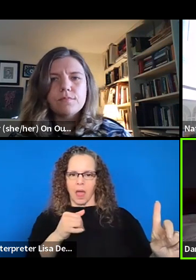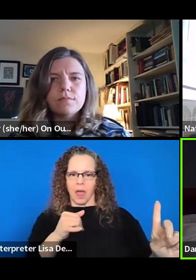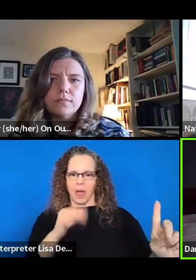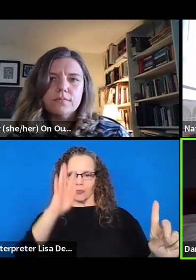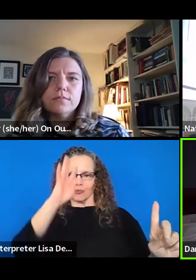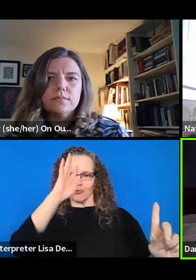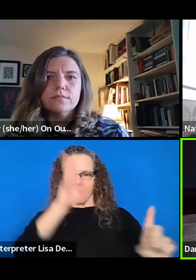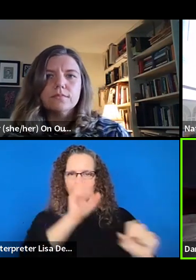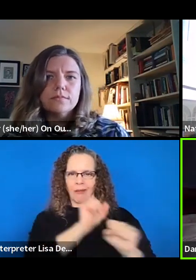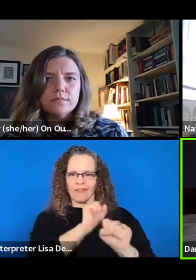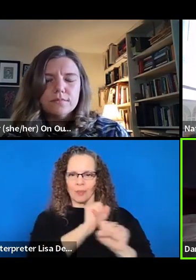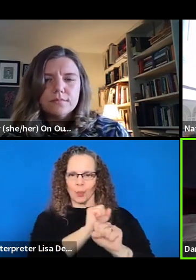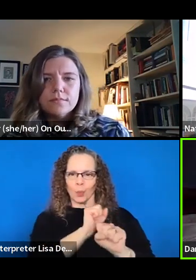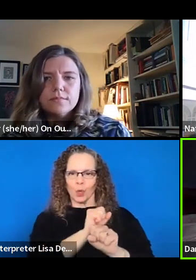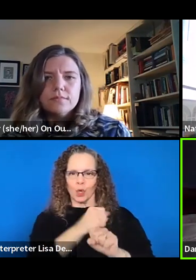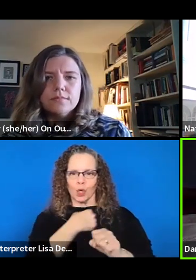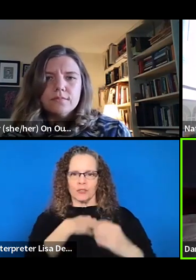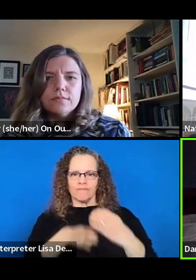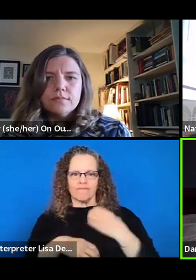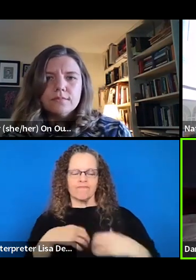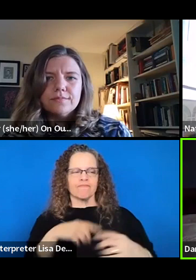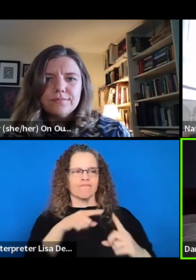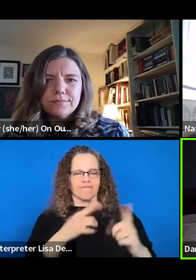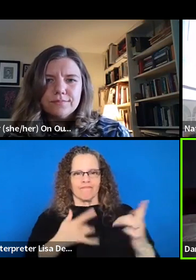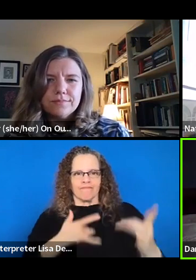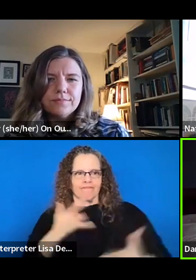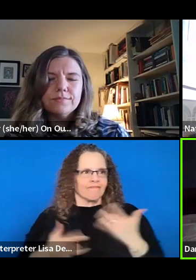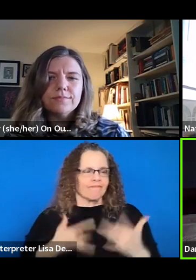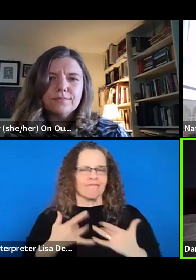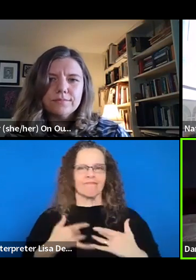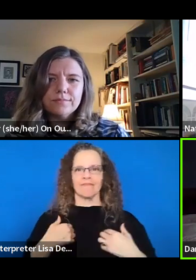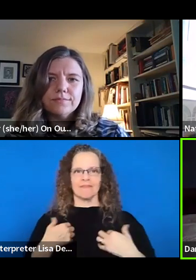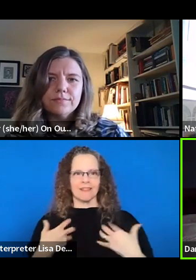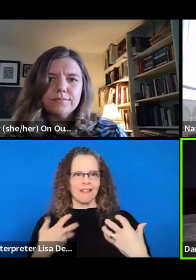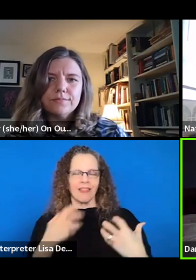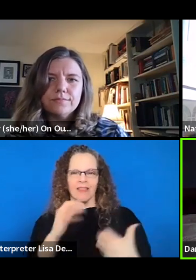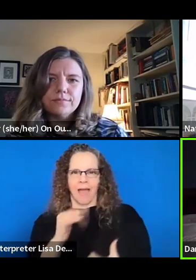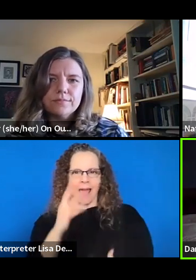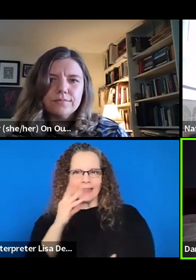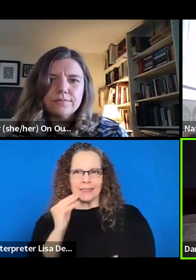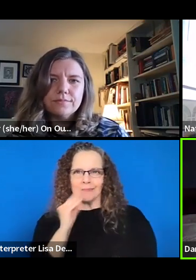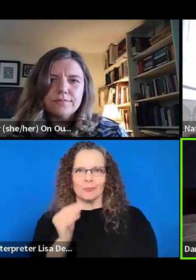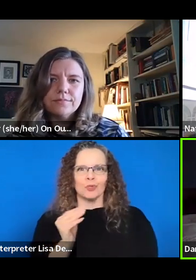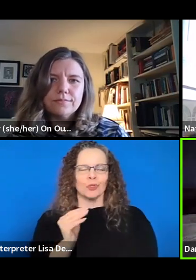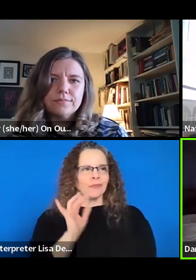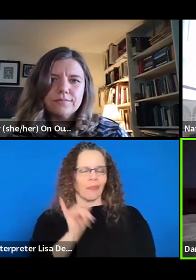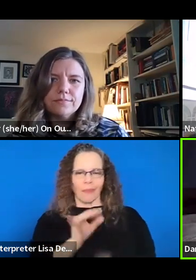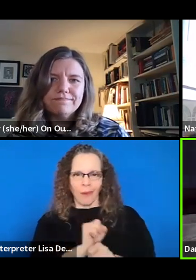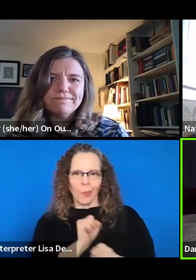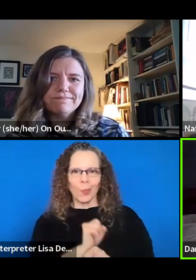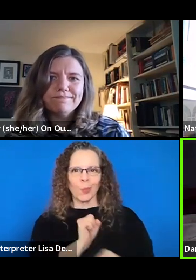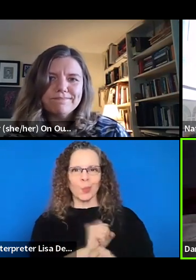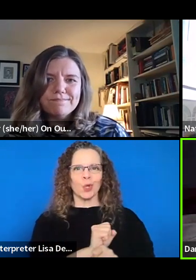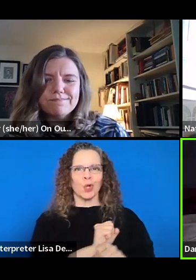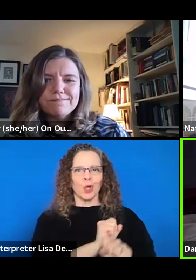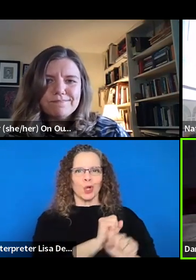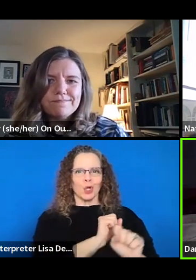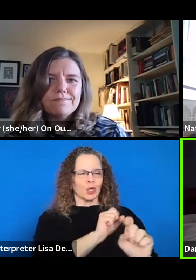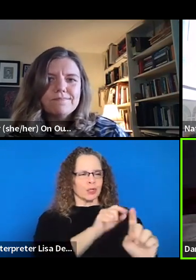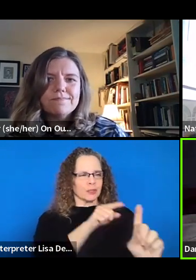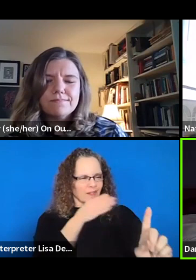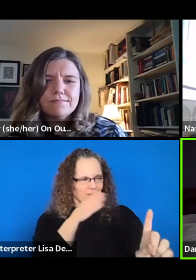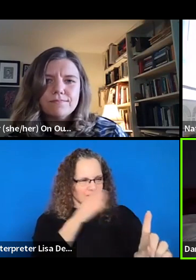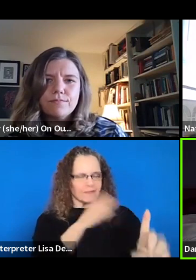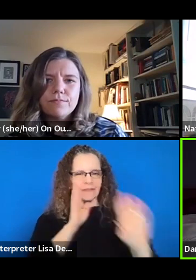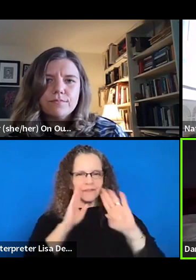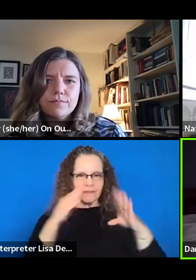really motivating. This is what would feel really exciting. This is the creative experiment, or our place in the larger ecosystem that we feel